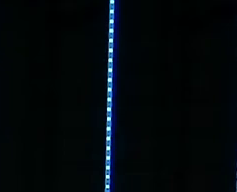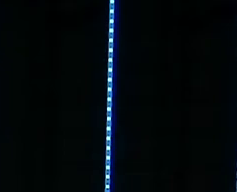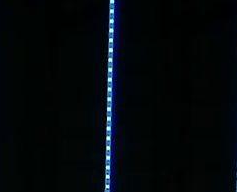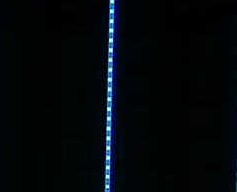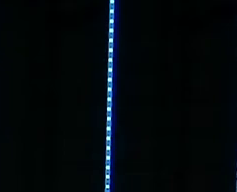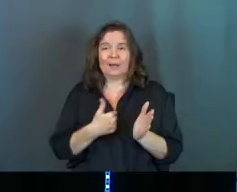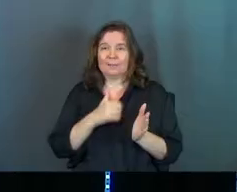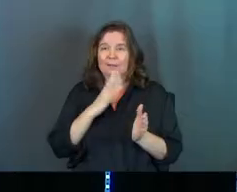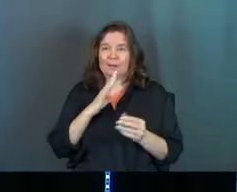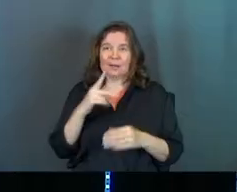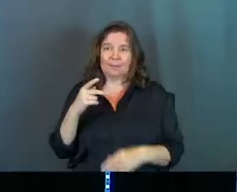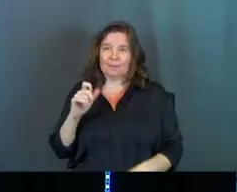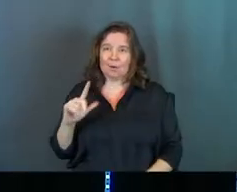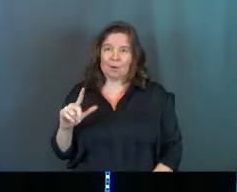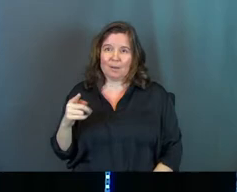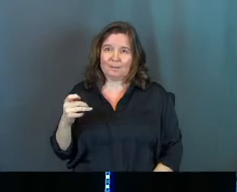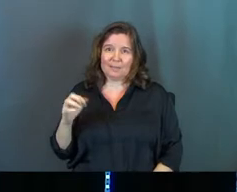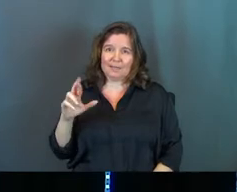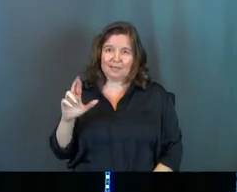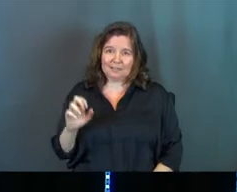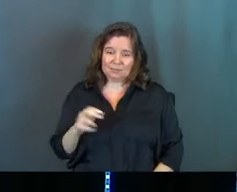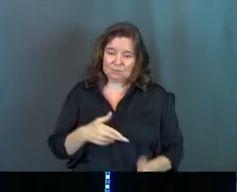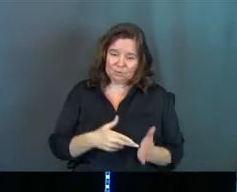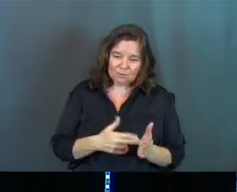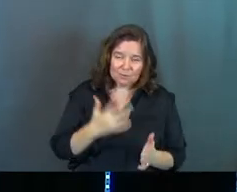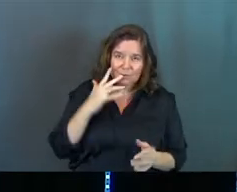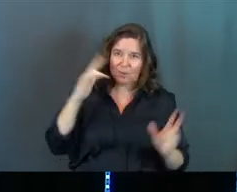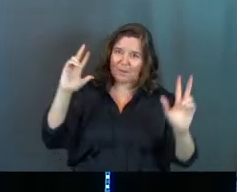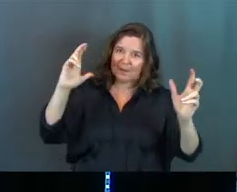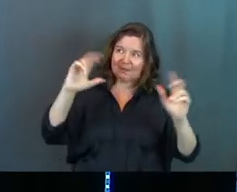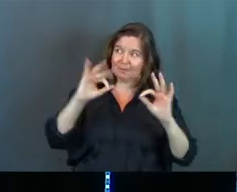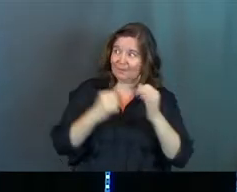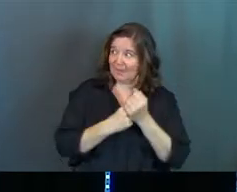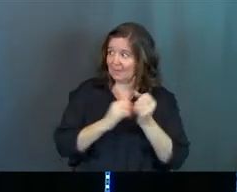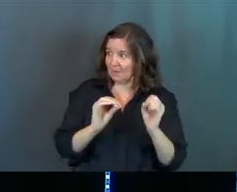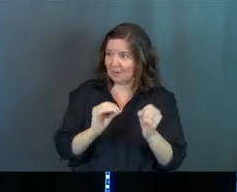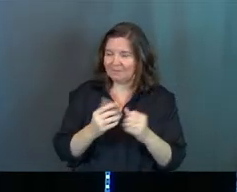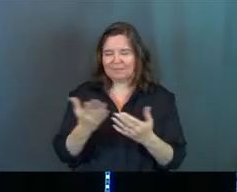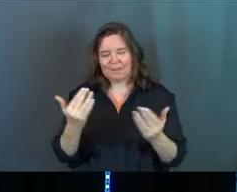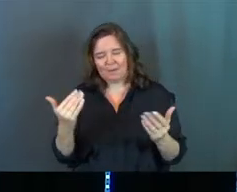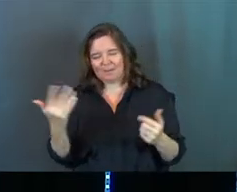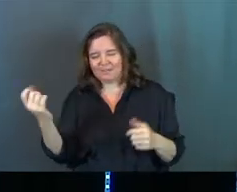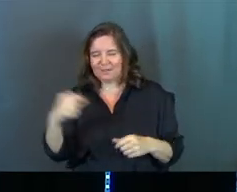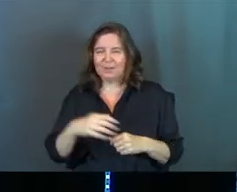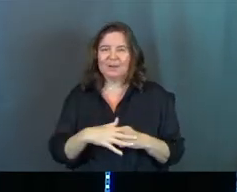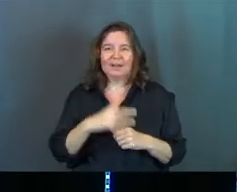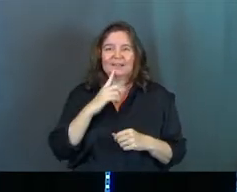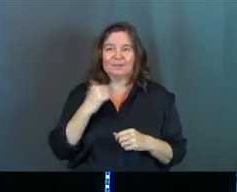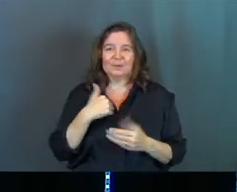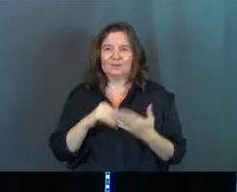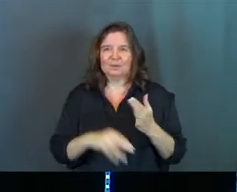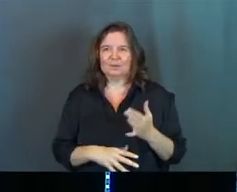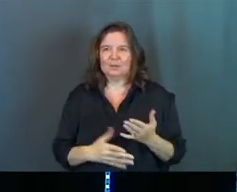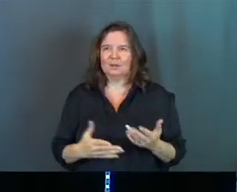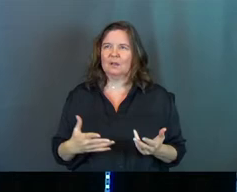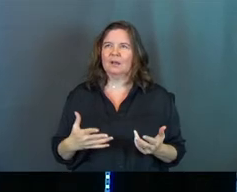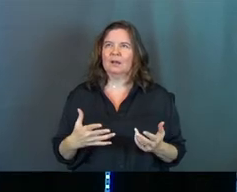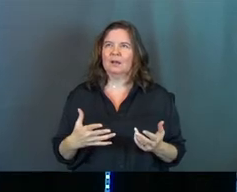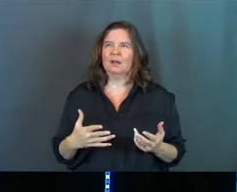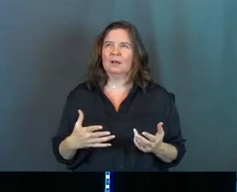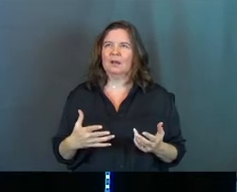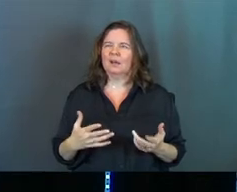and I'm not talking about Paul Pierce, you know what I'm saying? The truth. No, basketball fans, nobody in here. I said, come on, let's go. I said that to our students and they were like,